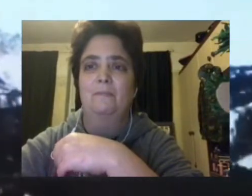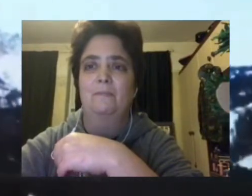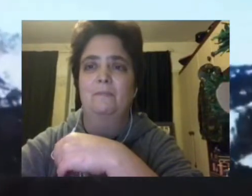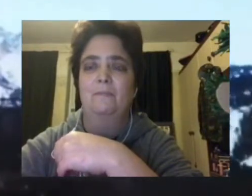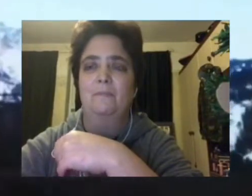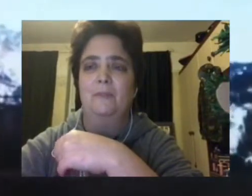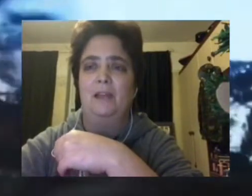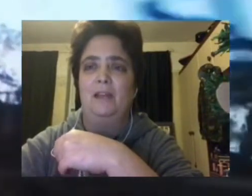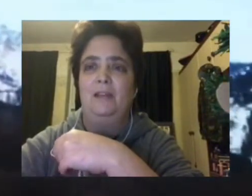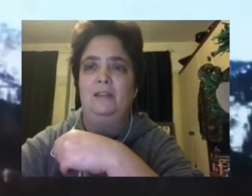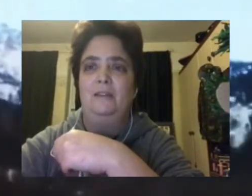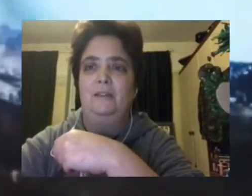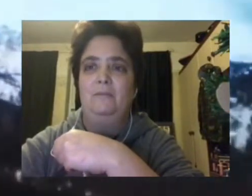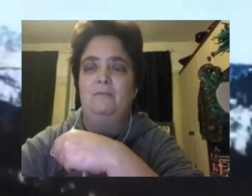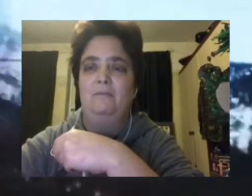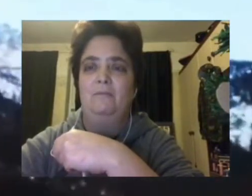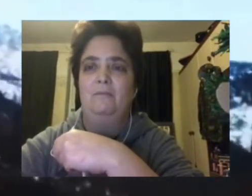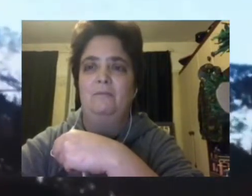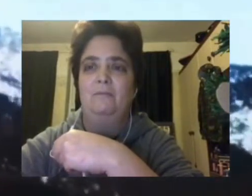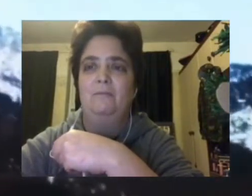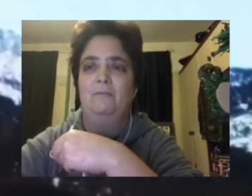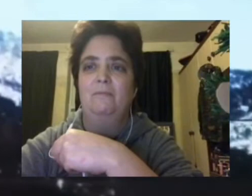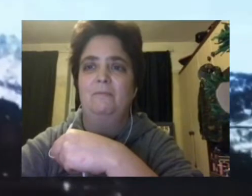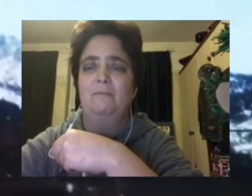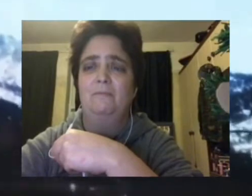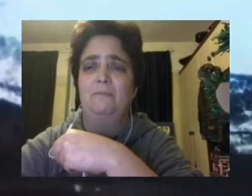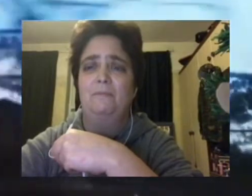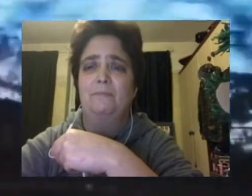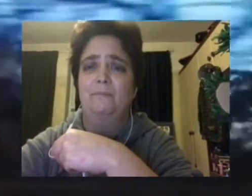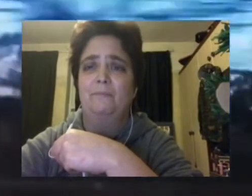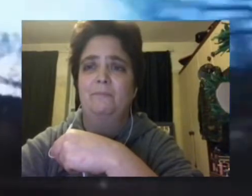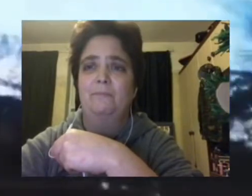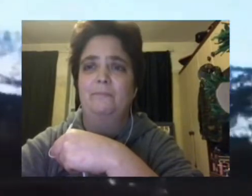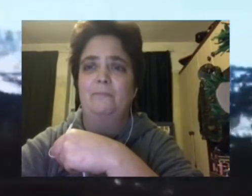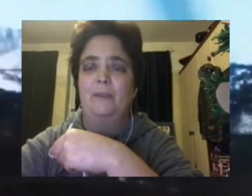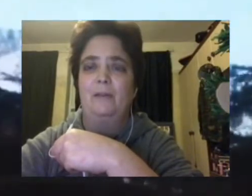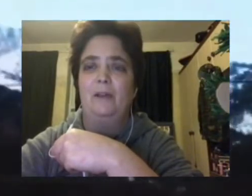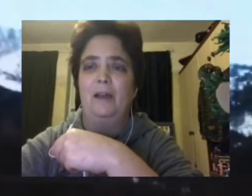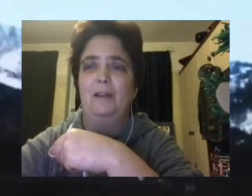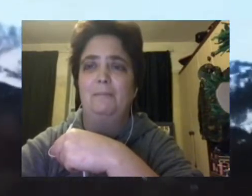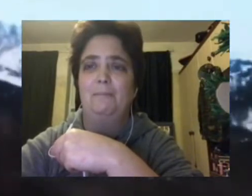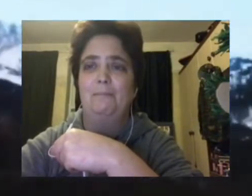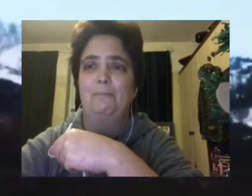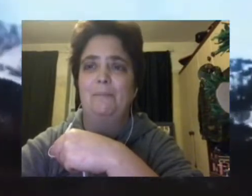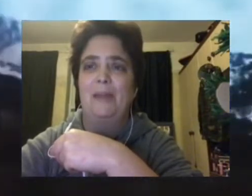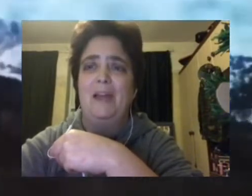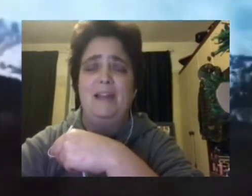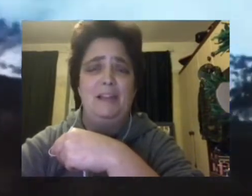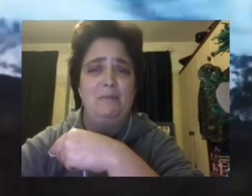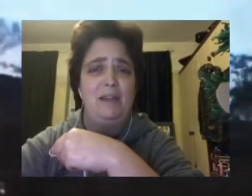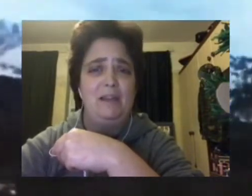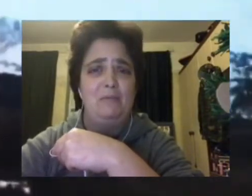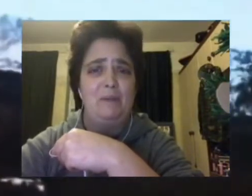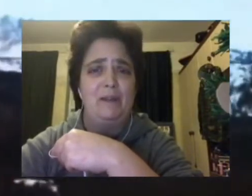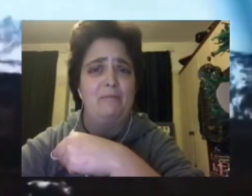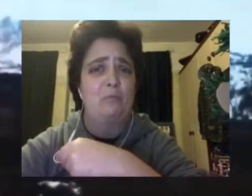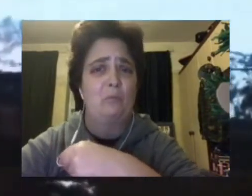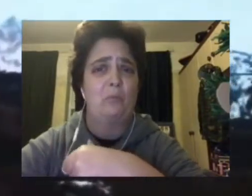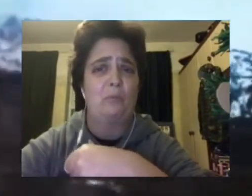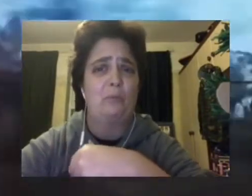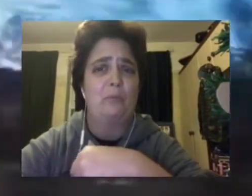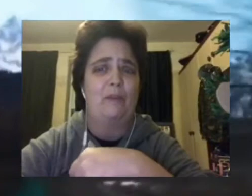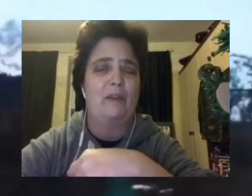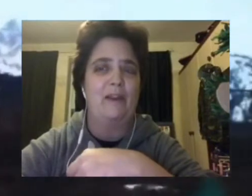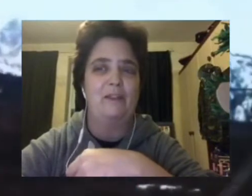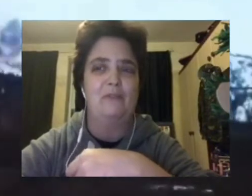could shoot this Yeah, I'm getting a little bit of